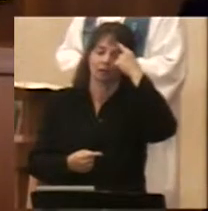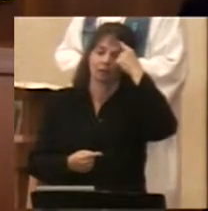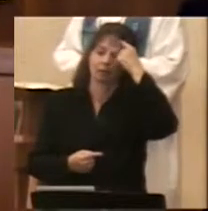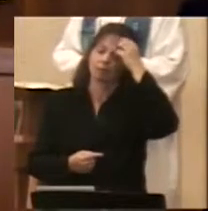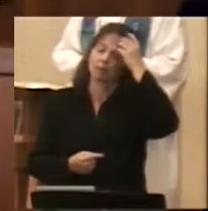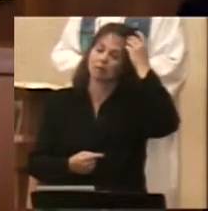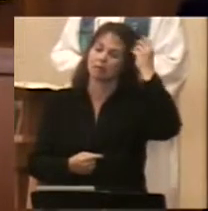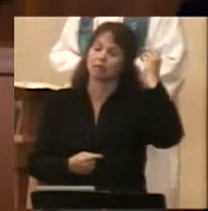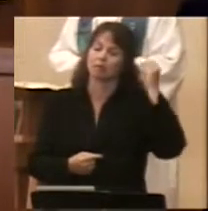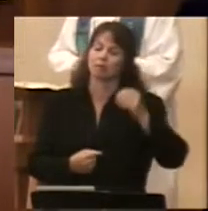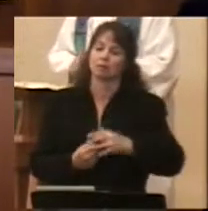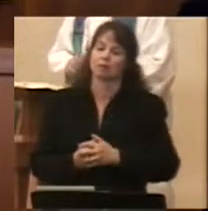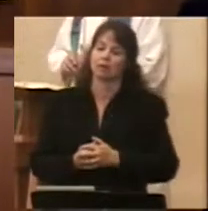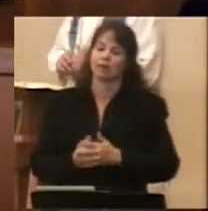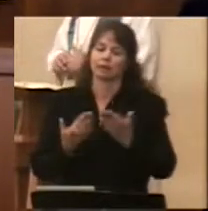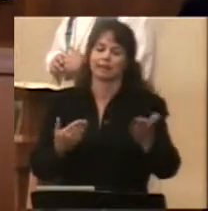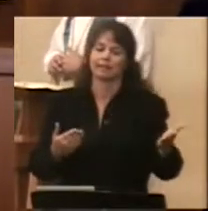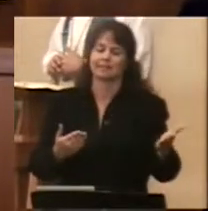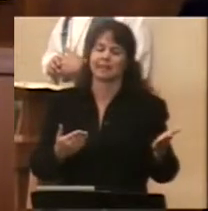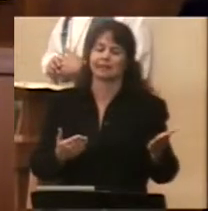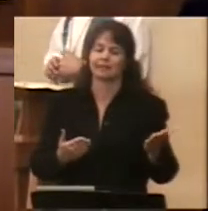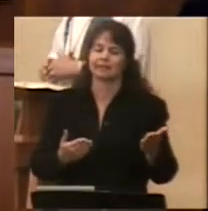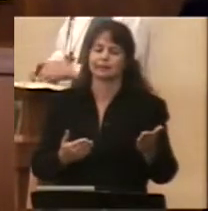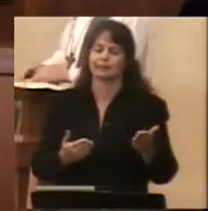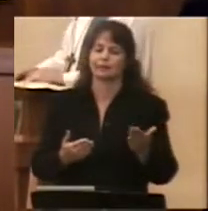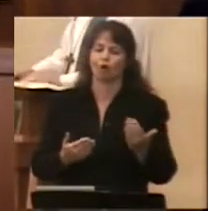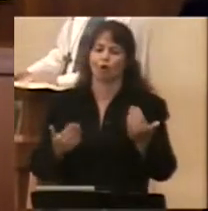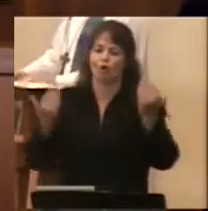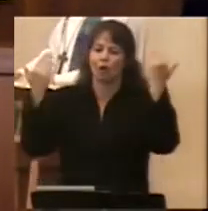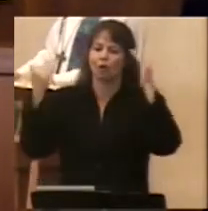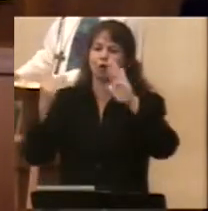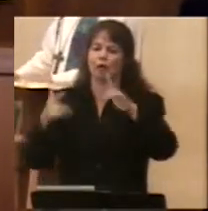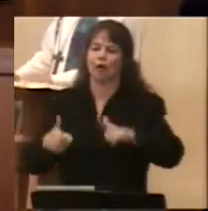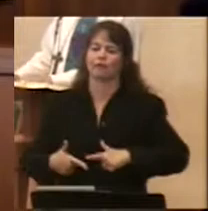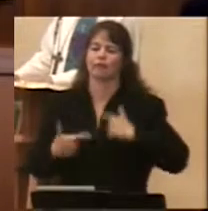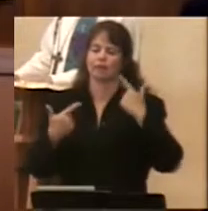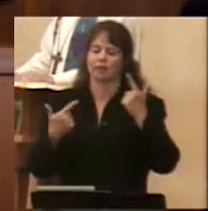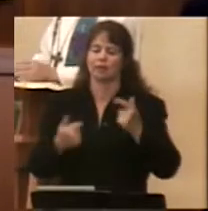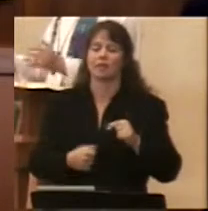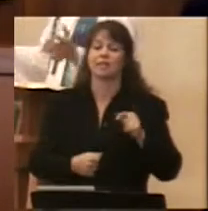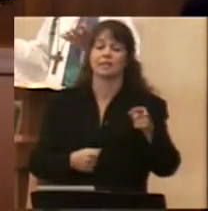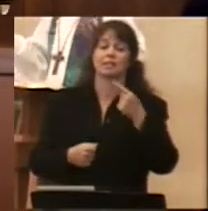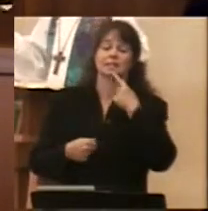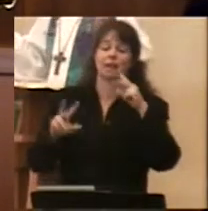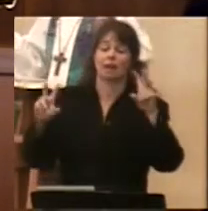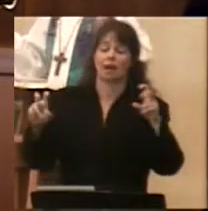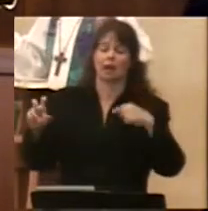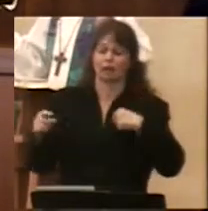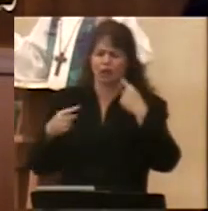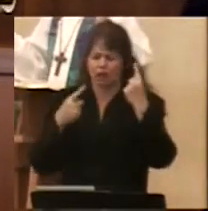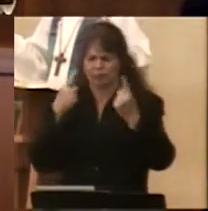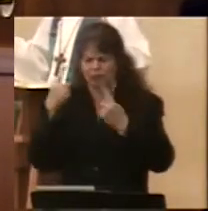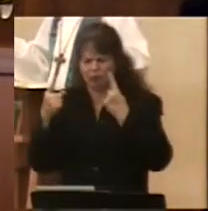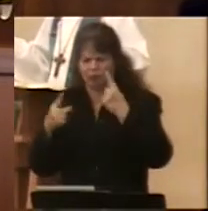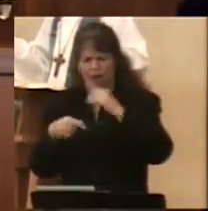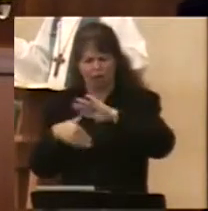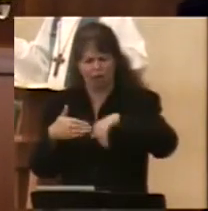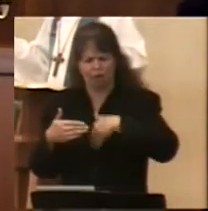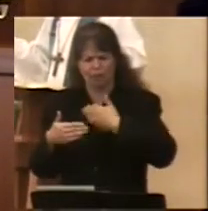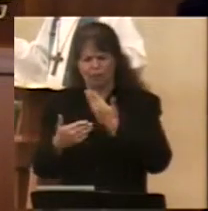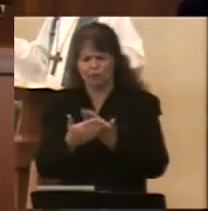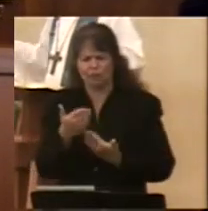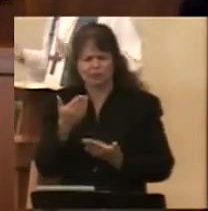pursuits that consume your life from time to time. Solomon says, then I considered all that my hands had done,